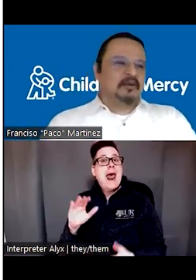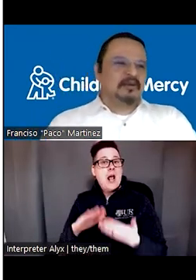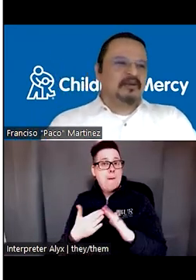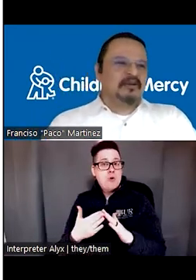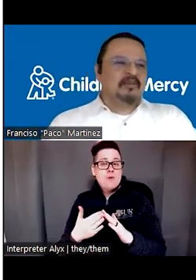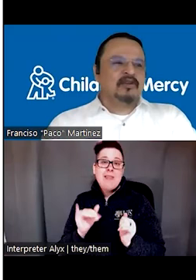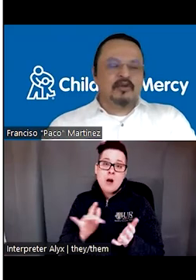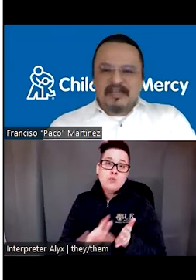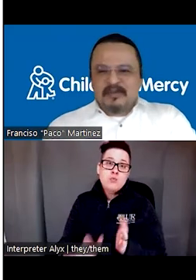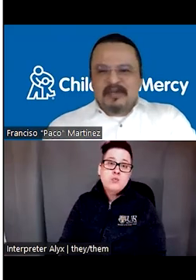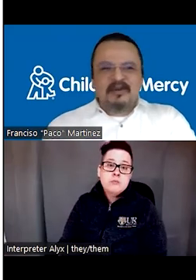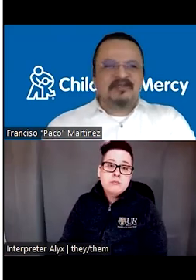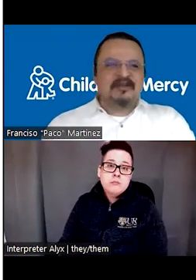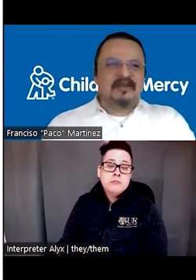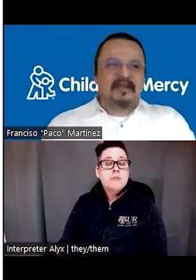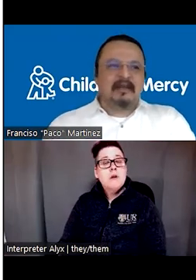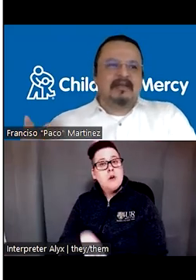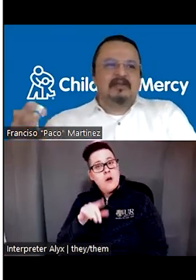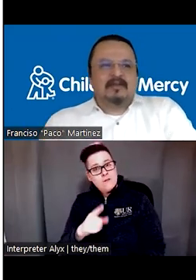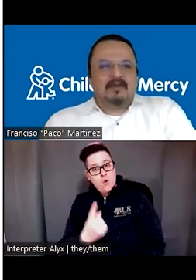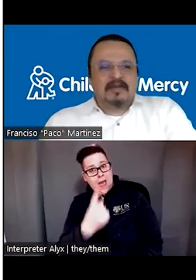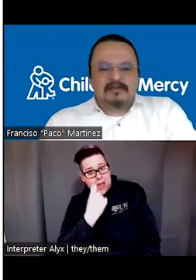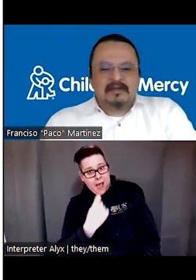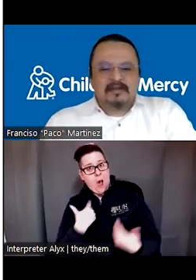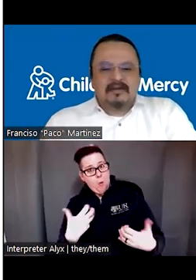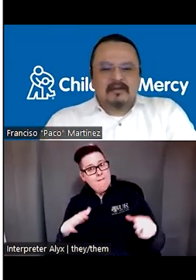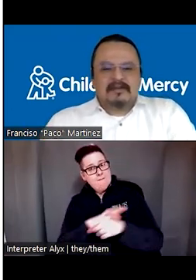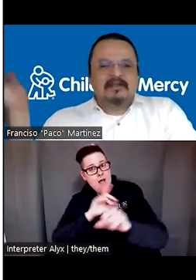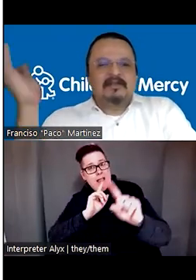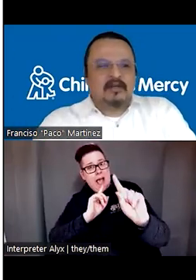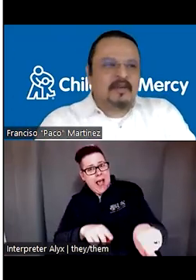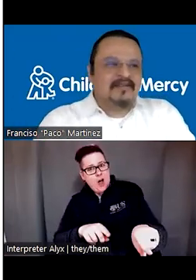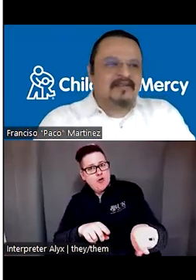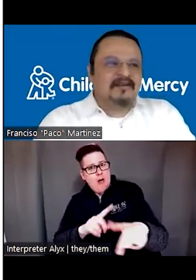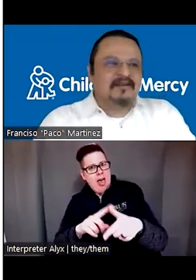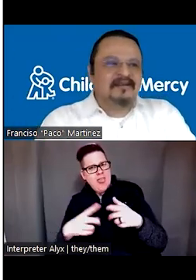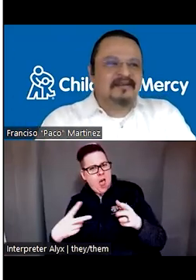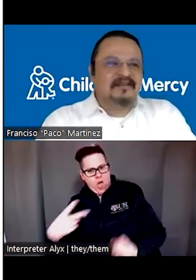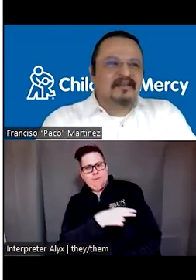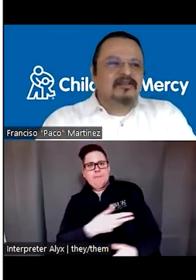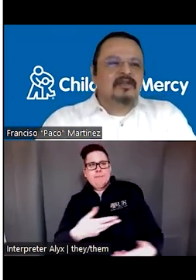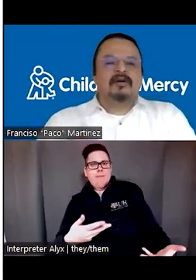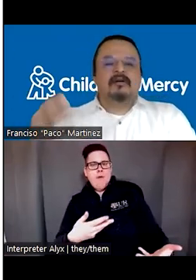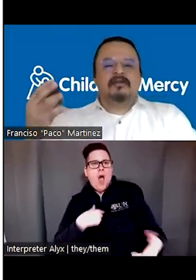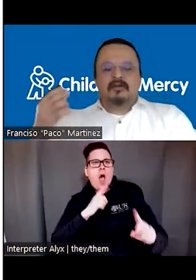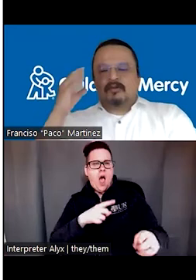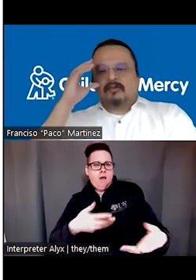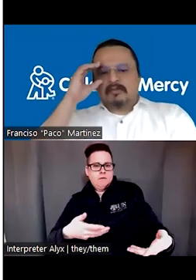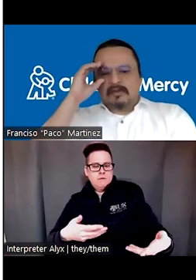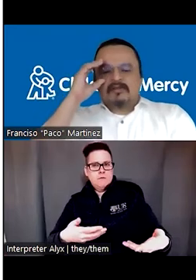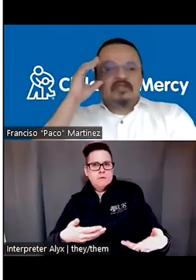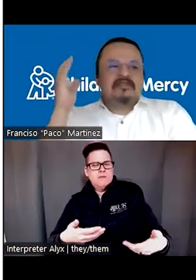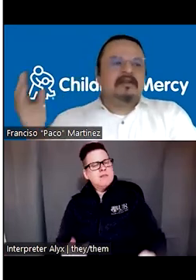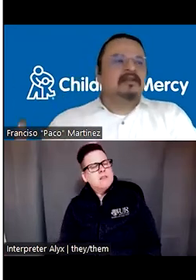is very rude because you asked me a question and I want to give you an answer, but then you cut my answer. So, so